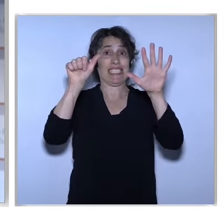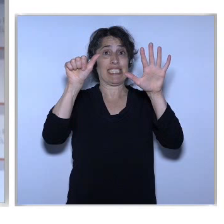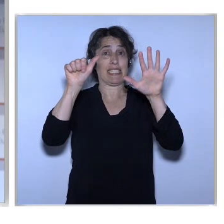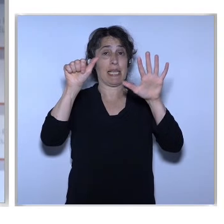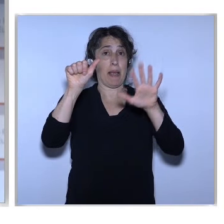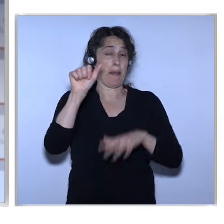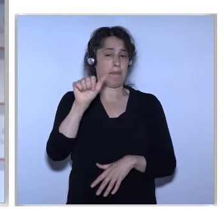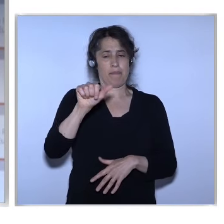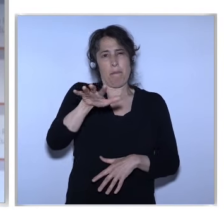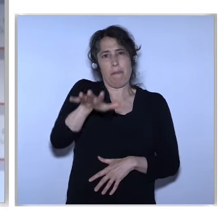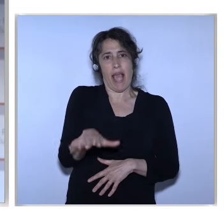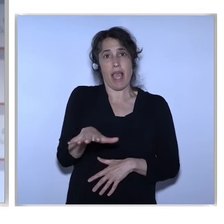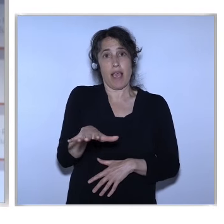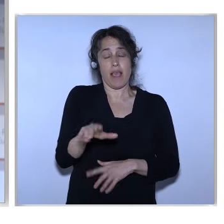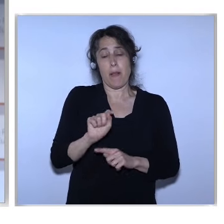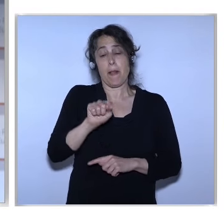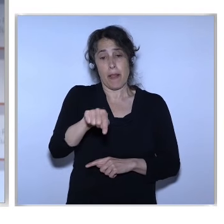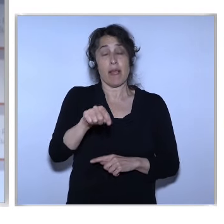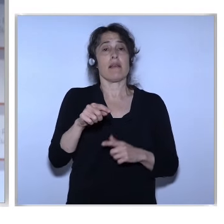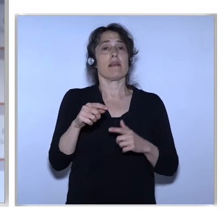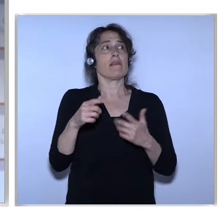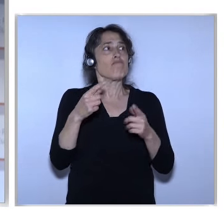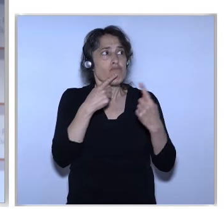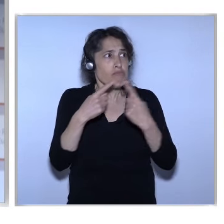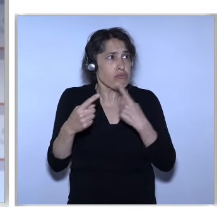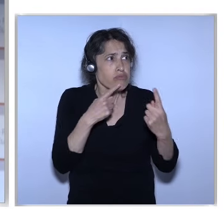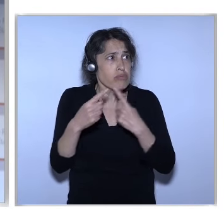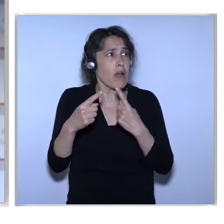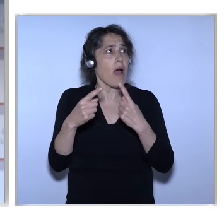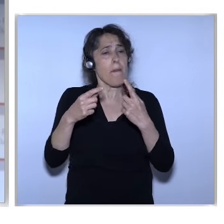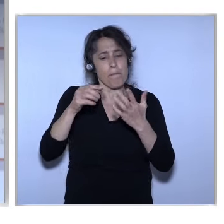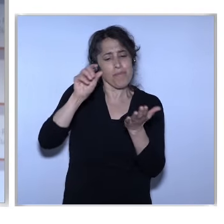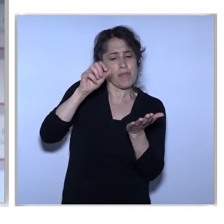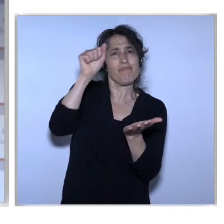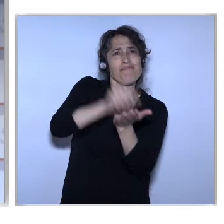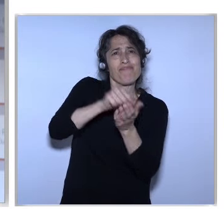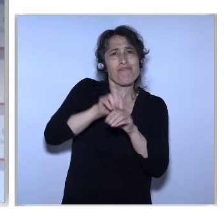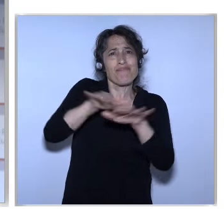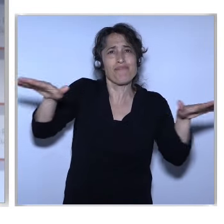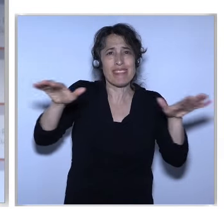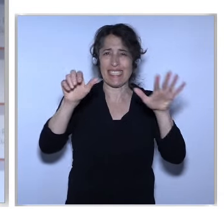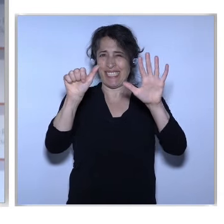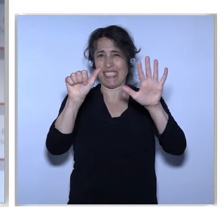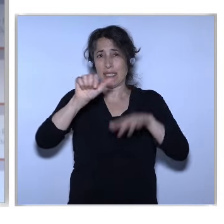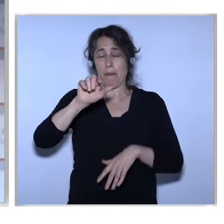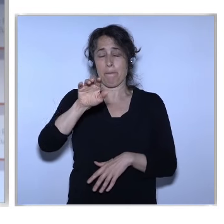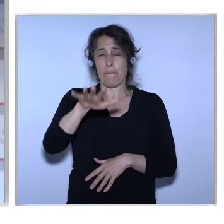Presidency has arranged ministerial debates on the strategy in several council formations